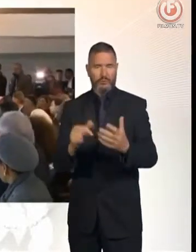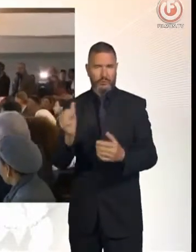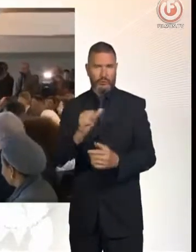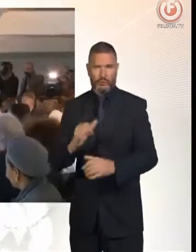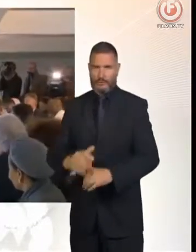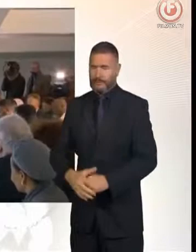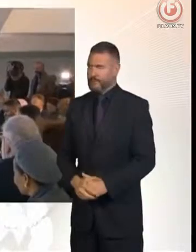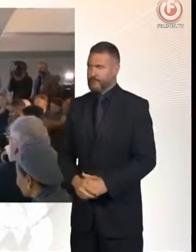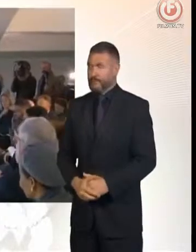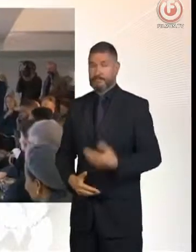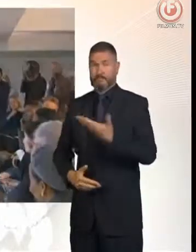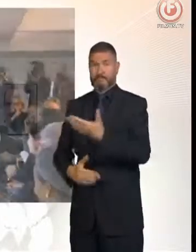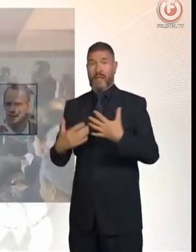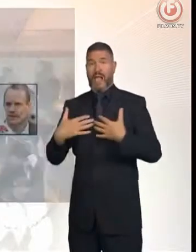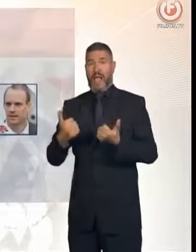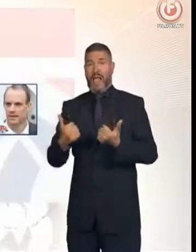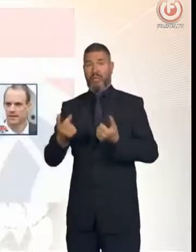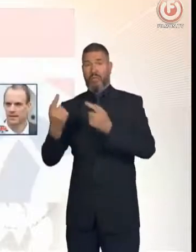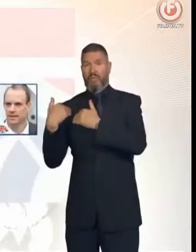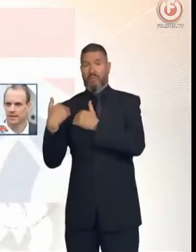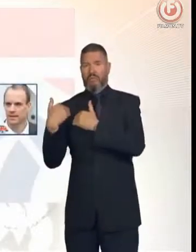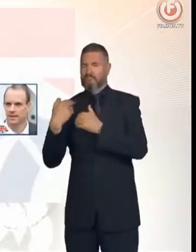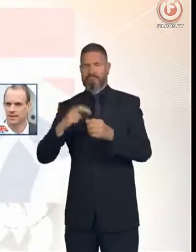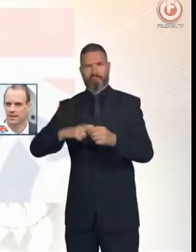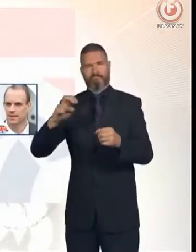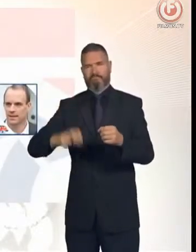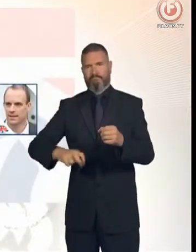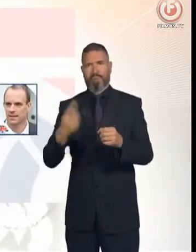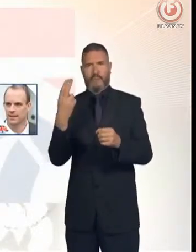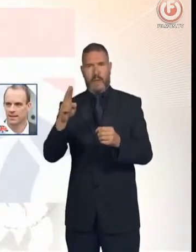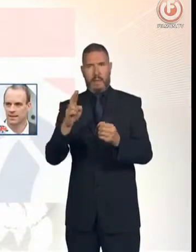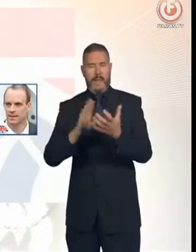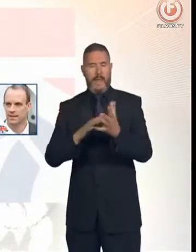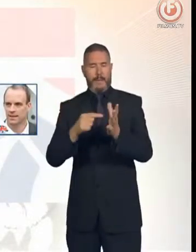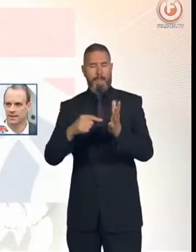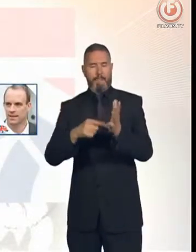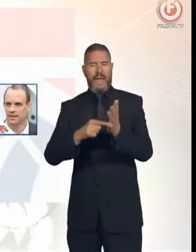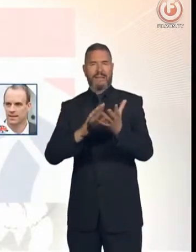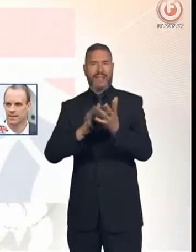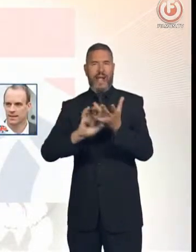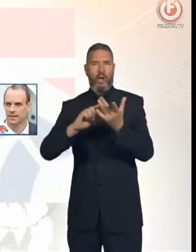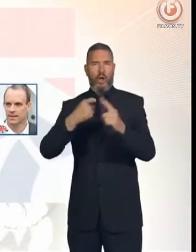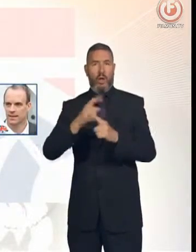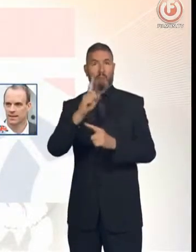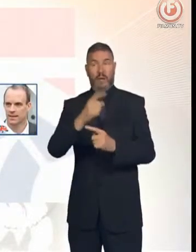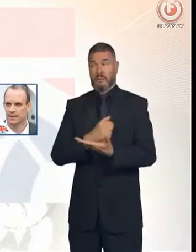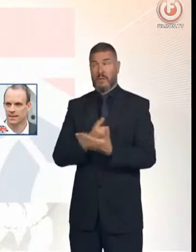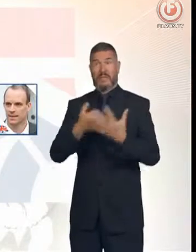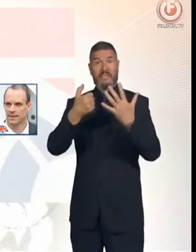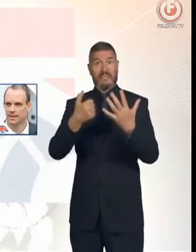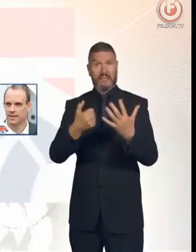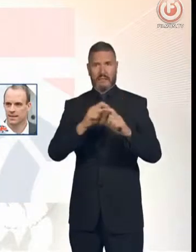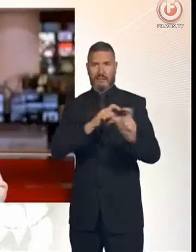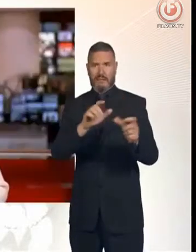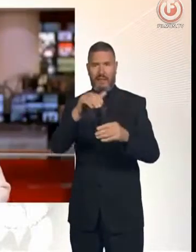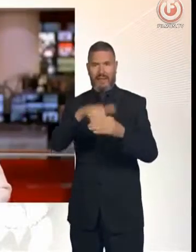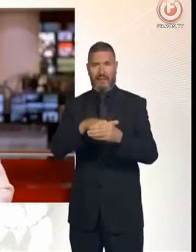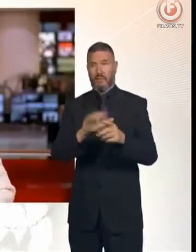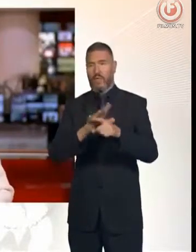Earlier, the health secretary Matt Hancock dropped out of the contest. It leaves six candidates going through to next week's ballot.